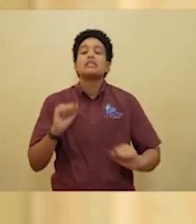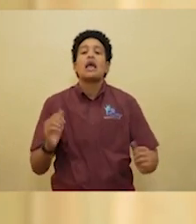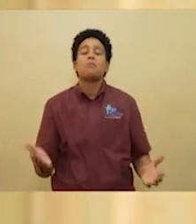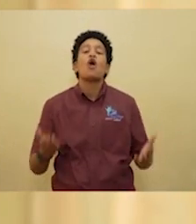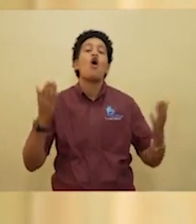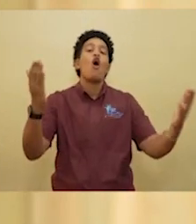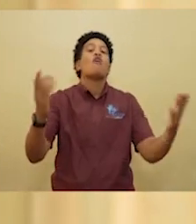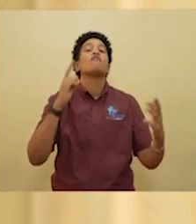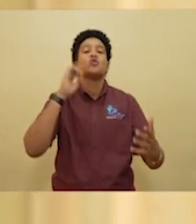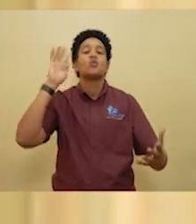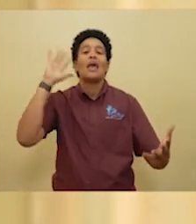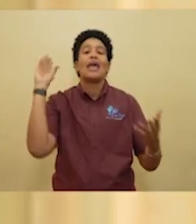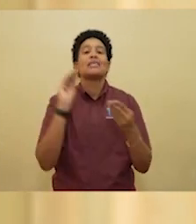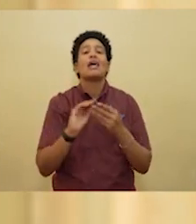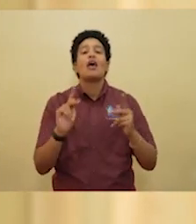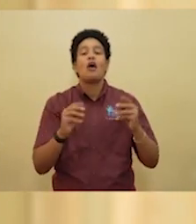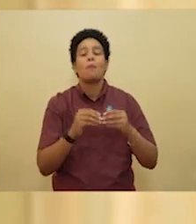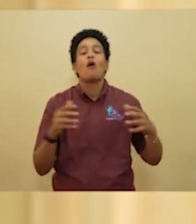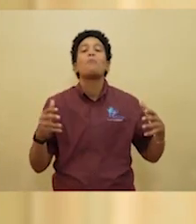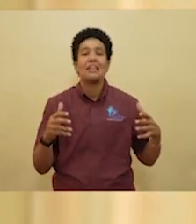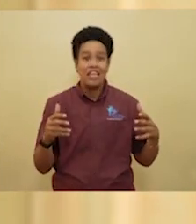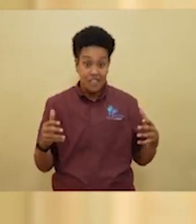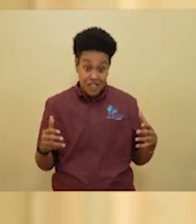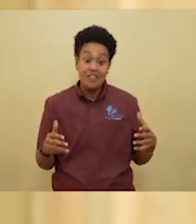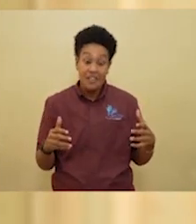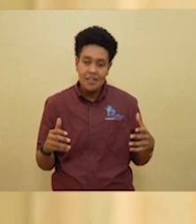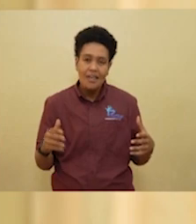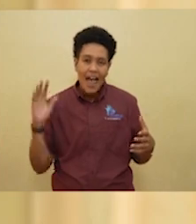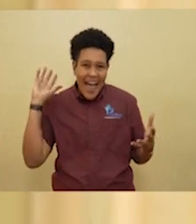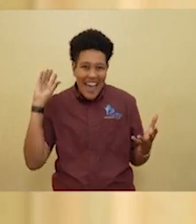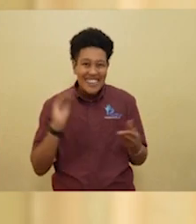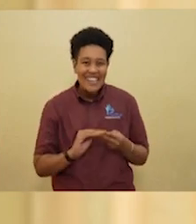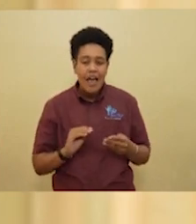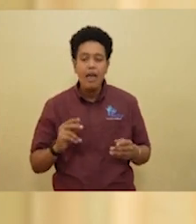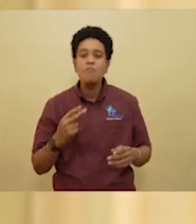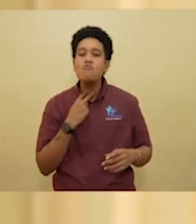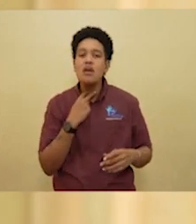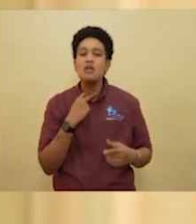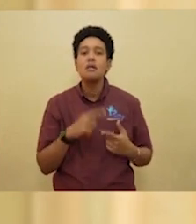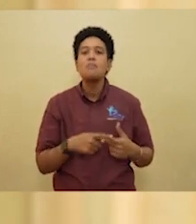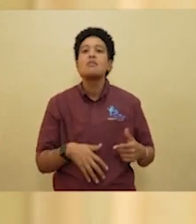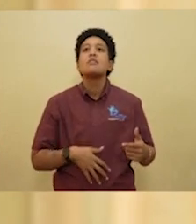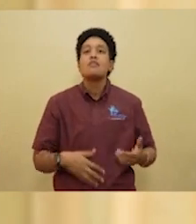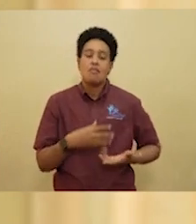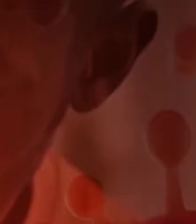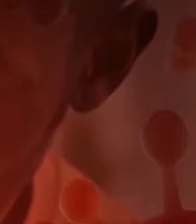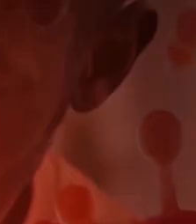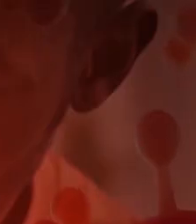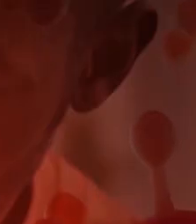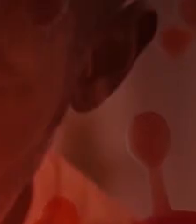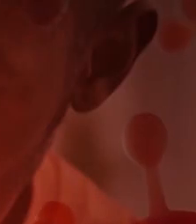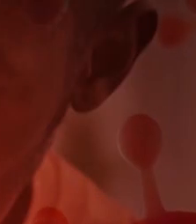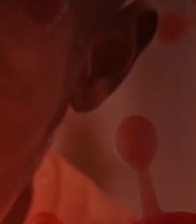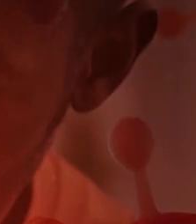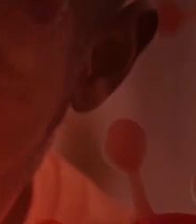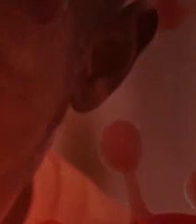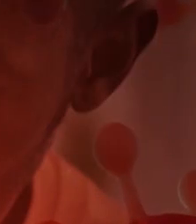offered to the entire population, the entire pregnant and lactating population, but not at this time.